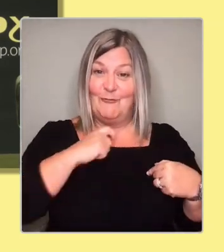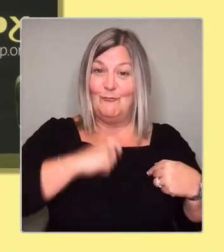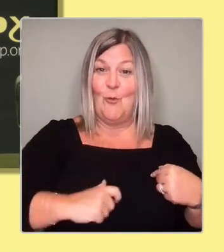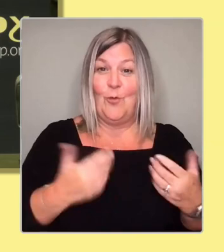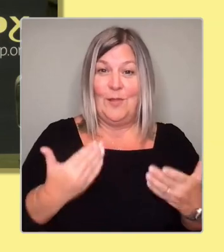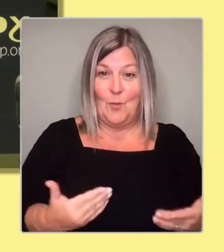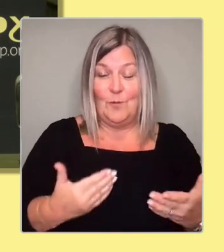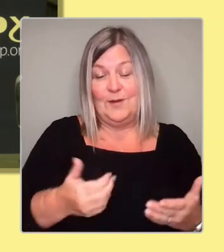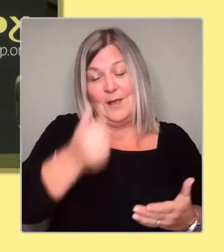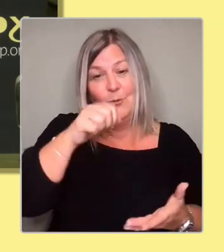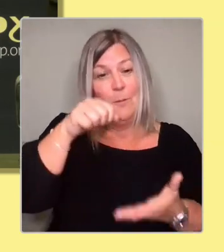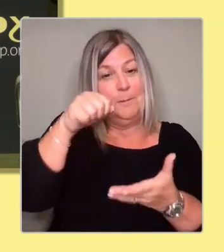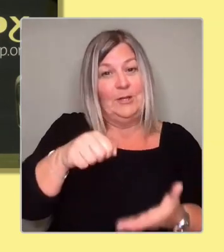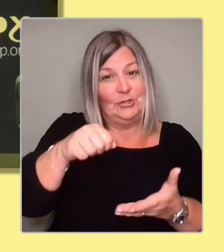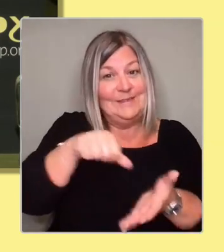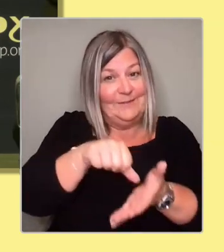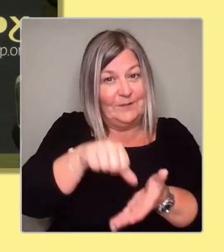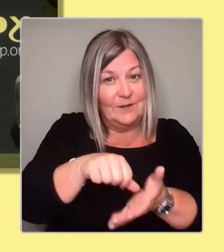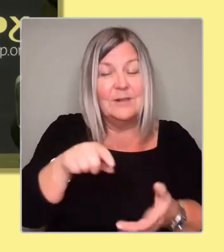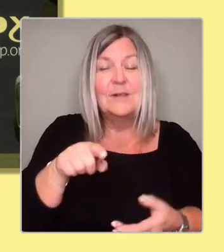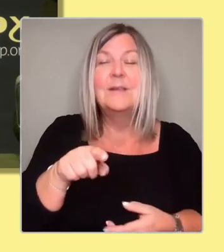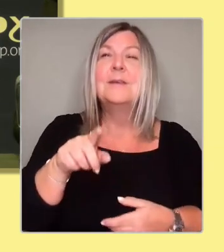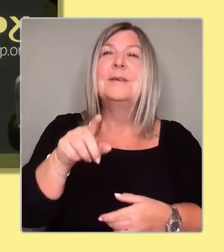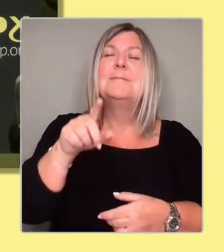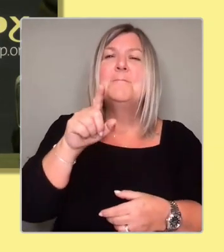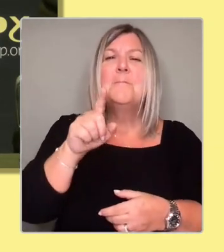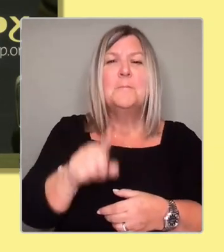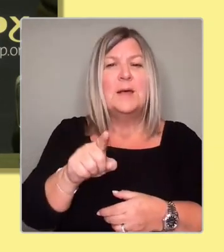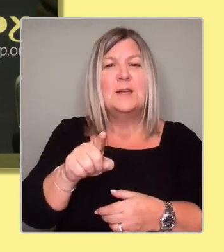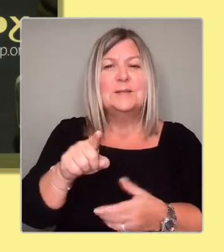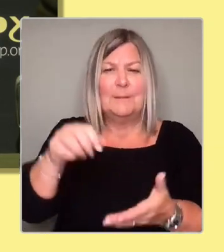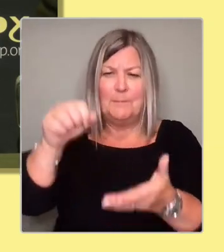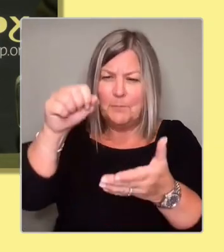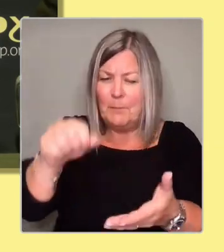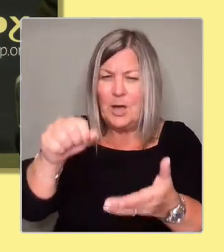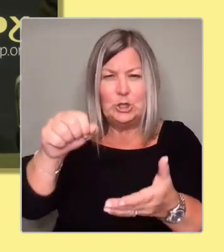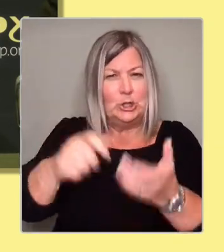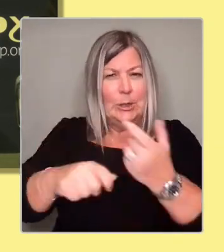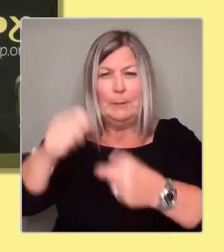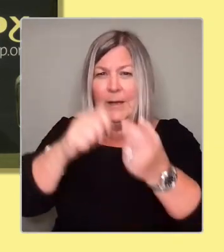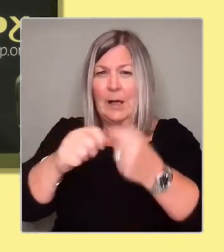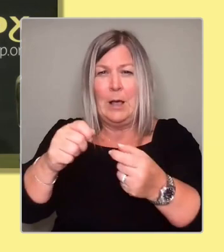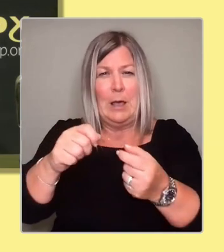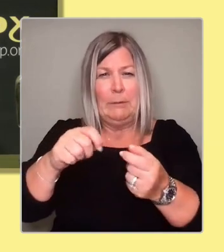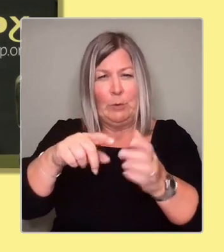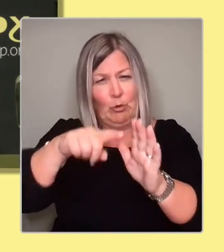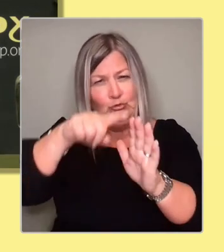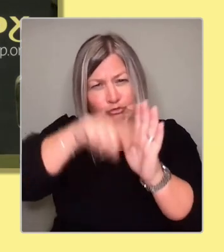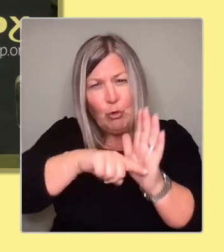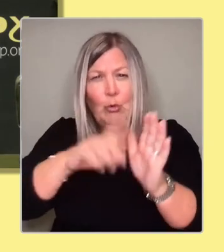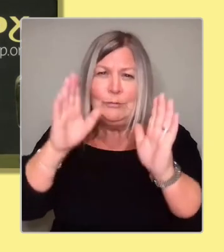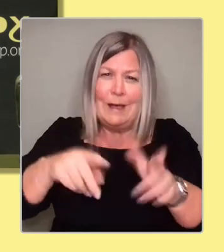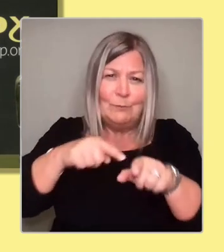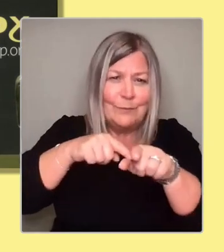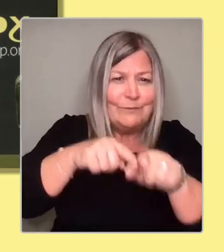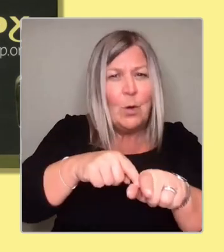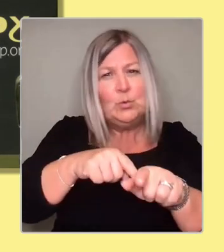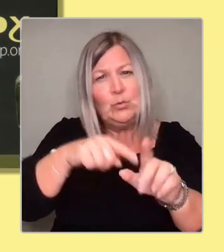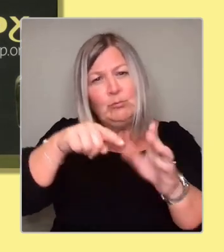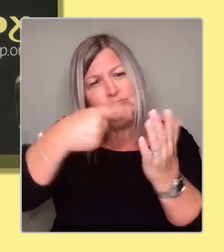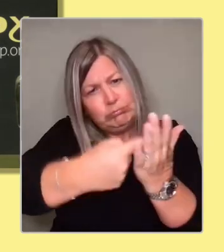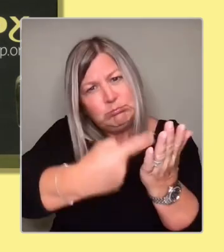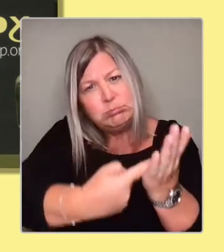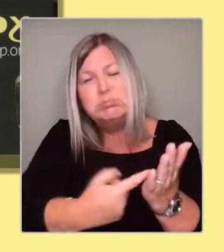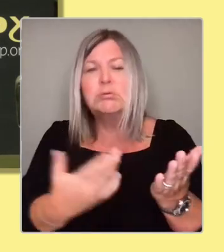the fact that budgets get all stuck in bureaucratic systems rather than actually going to the front line is part of the reason for the